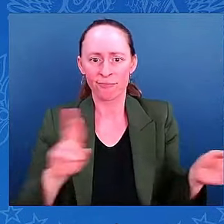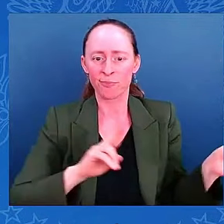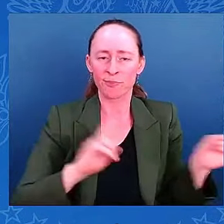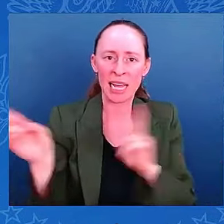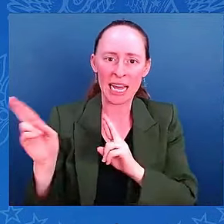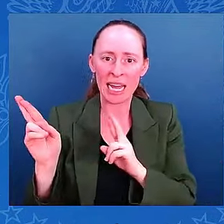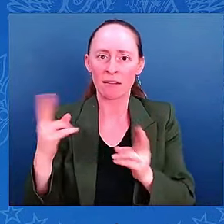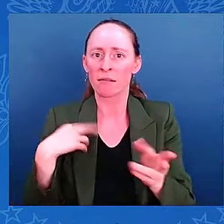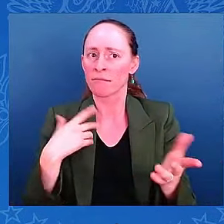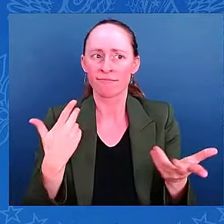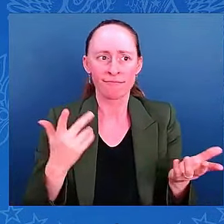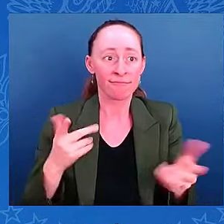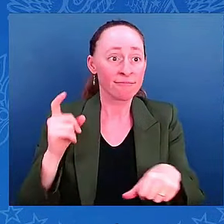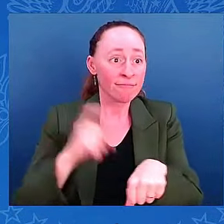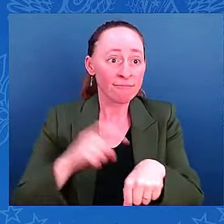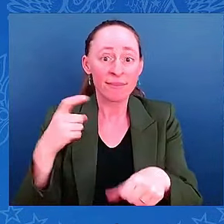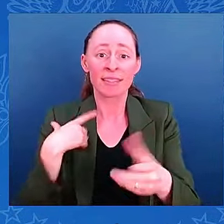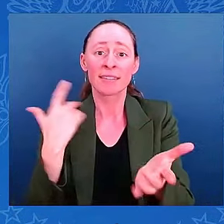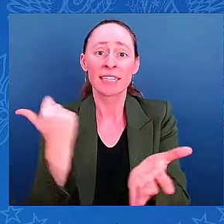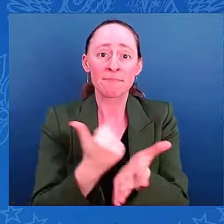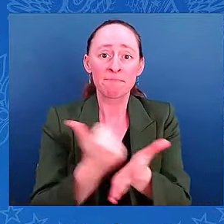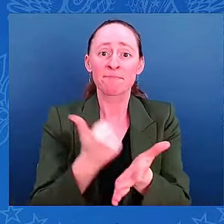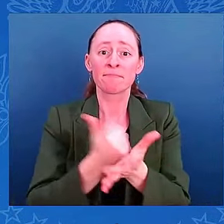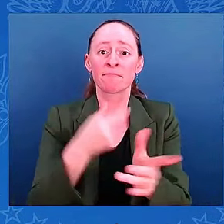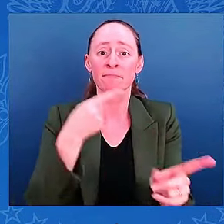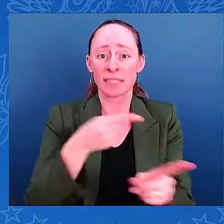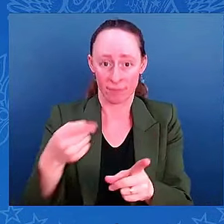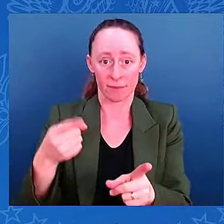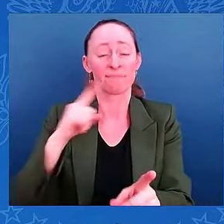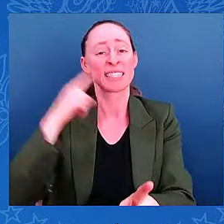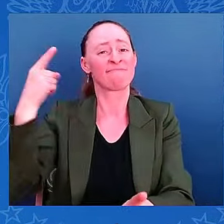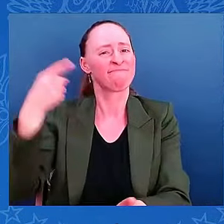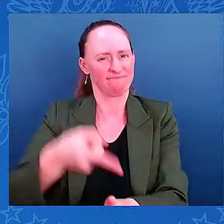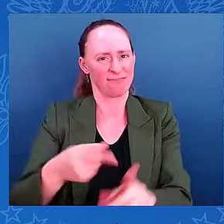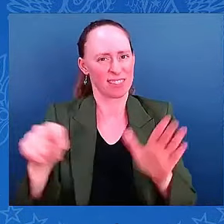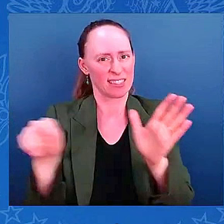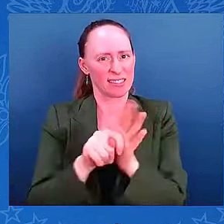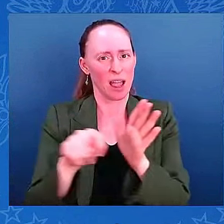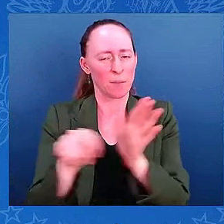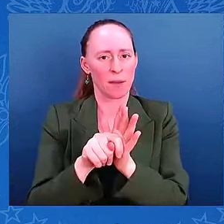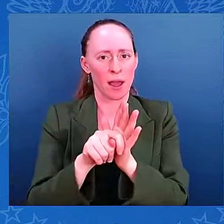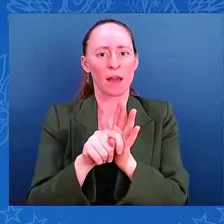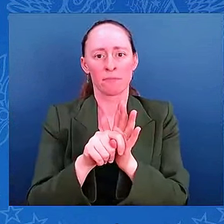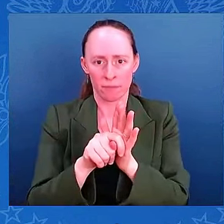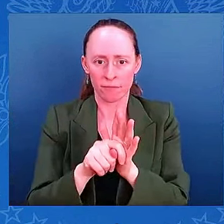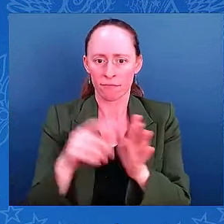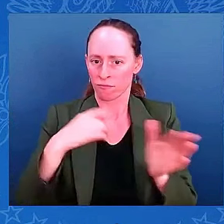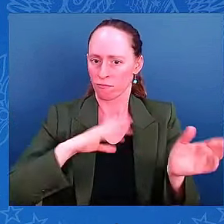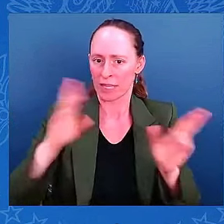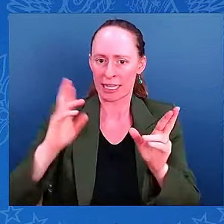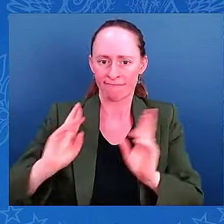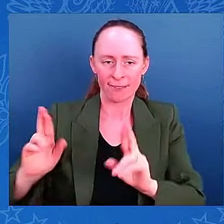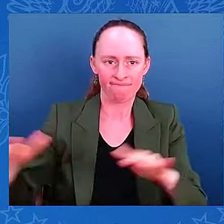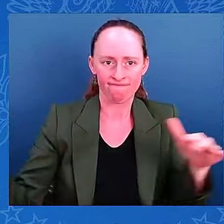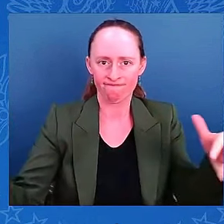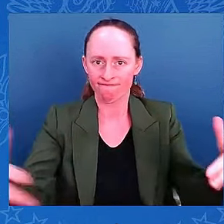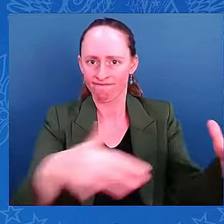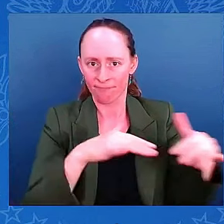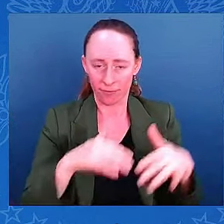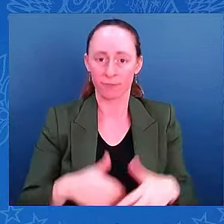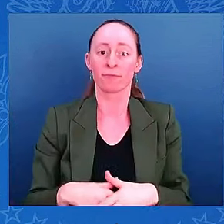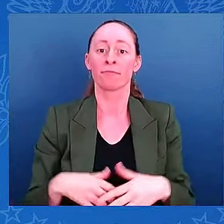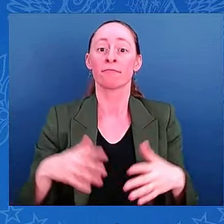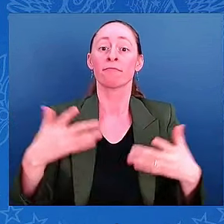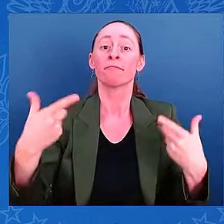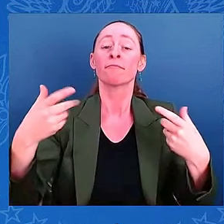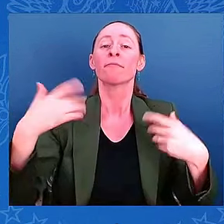one specifically into Tampa and others throughout the region, multiple power assessment teams and dozens of medical facility